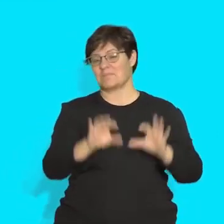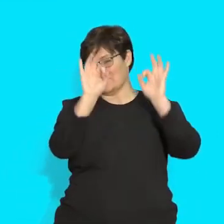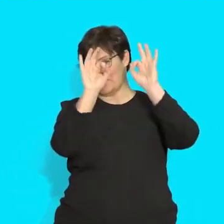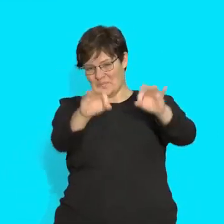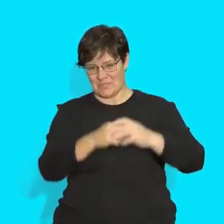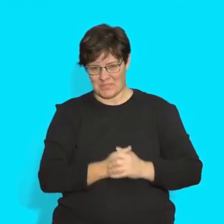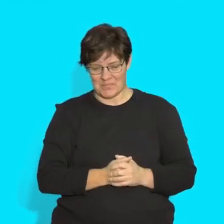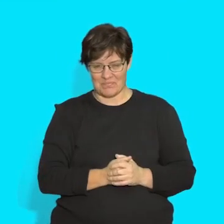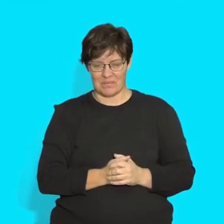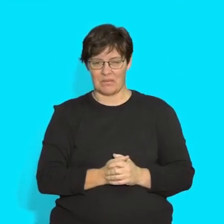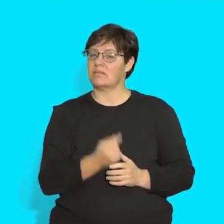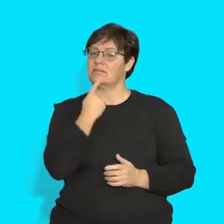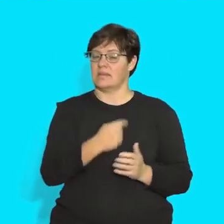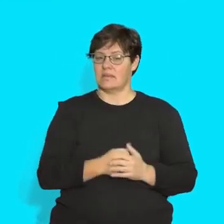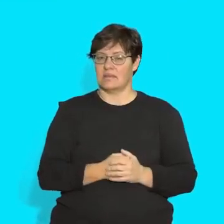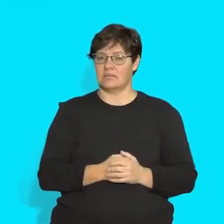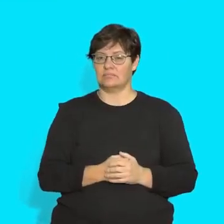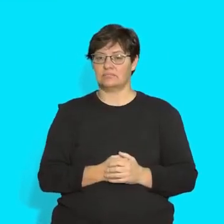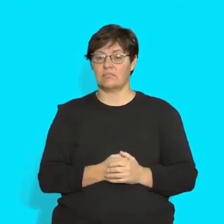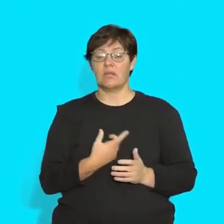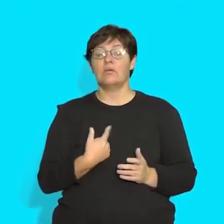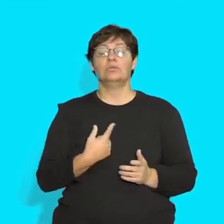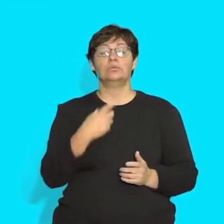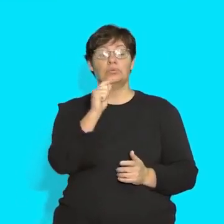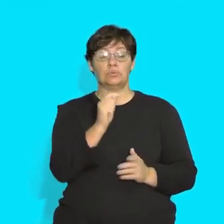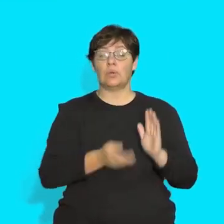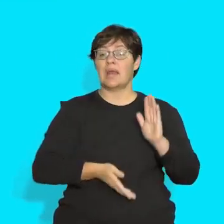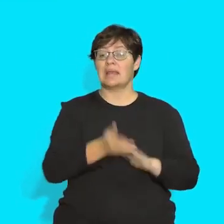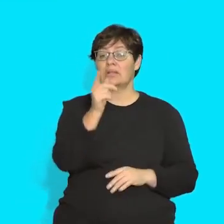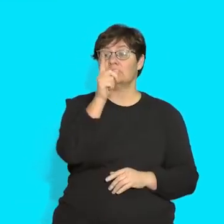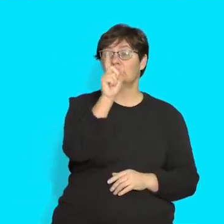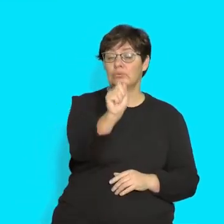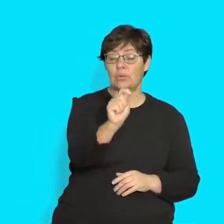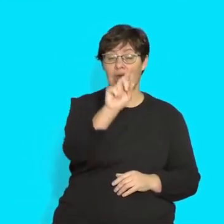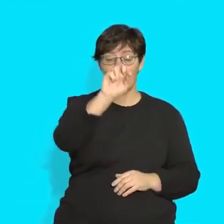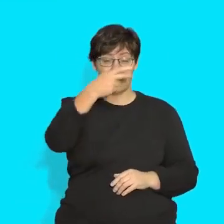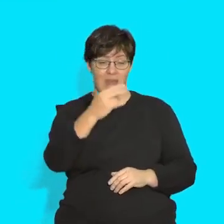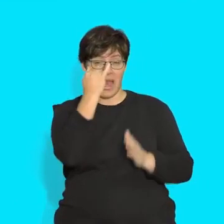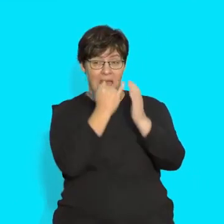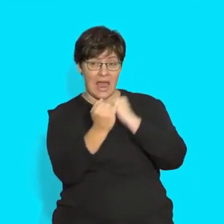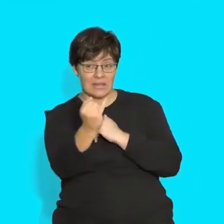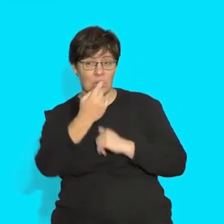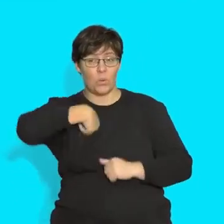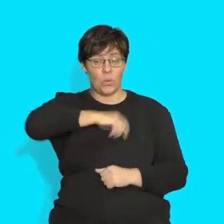That's right. Say, to get to the island, we must go by boat.